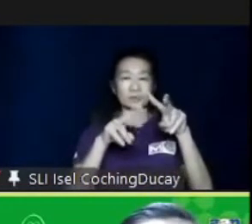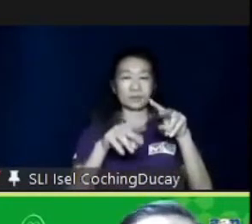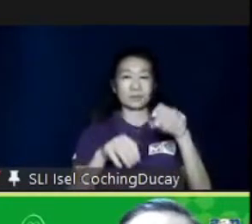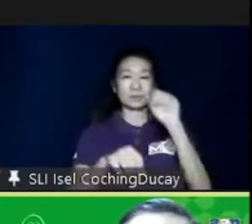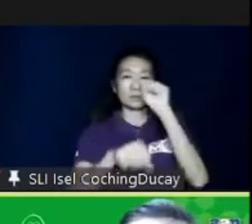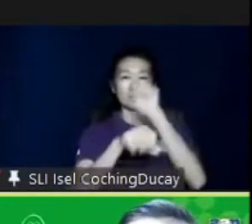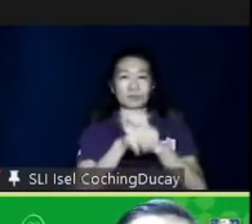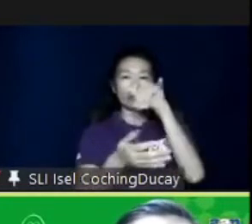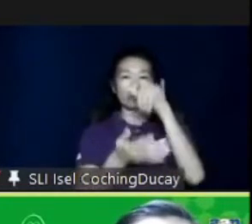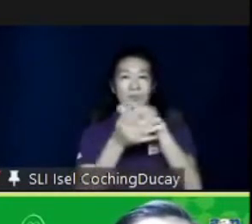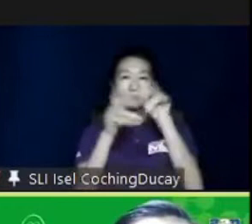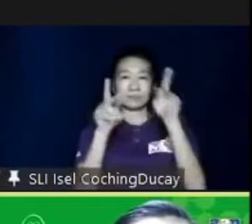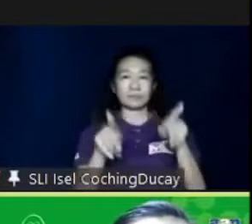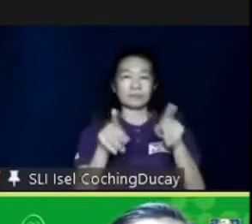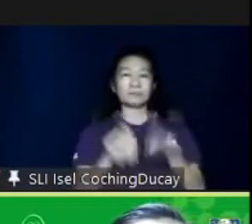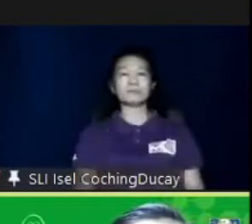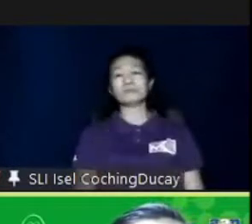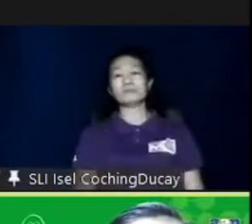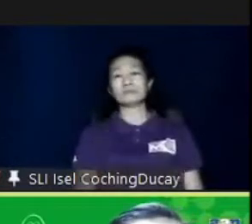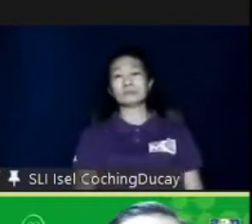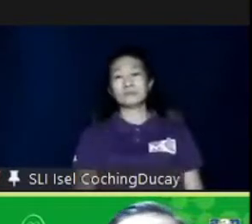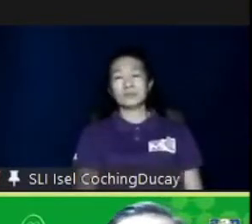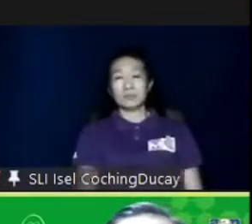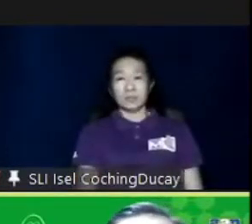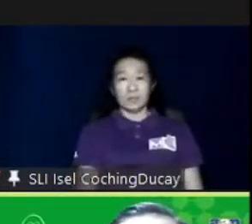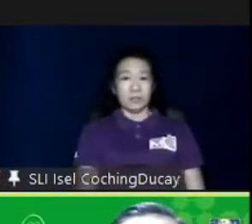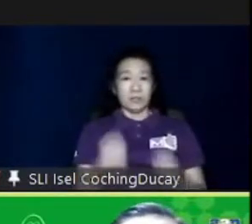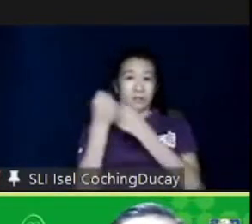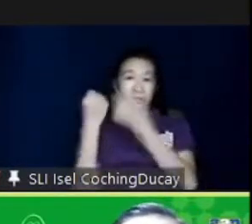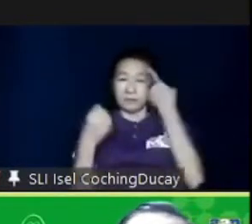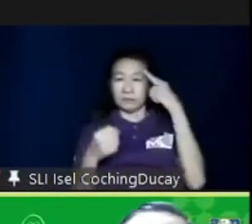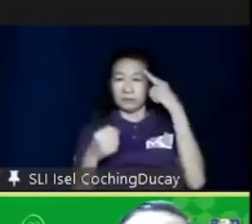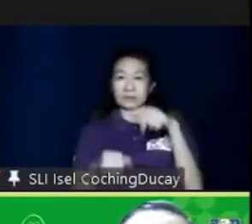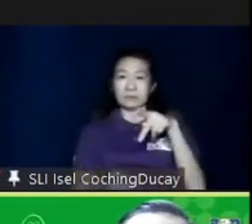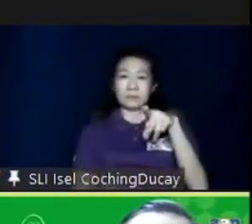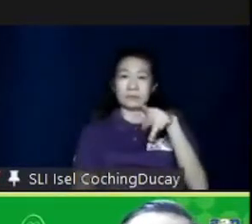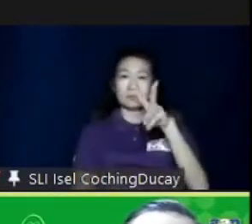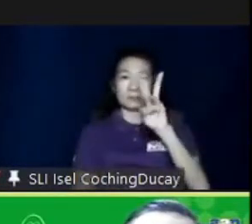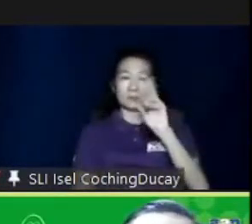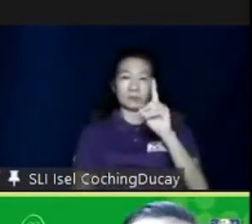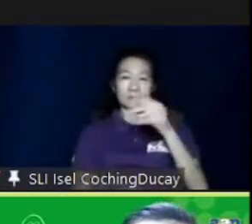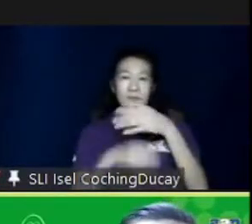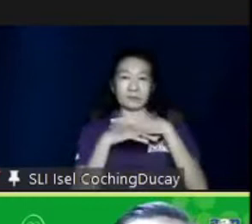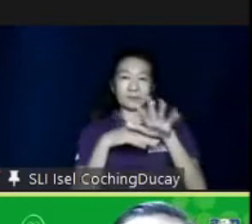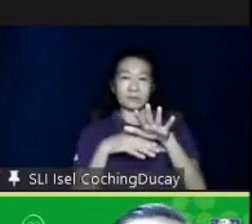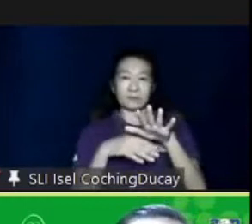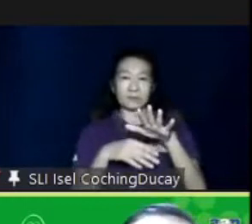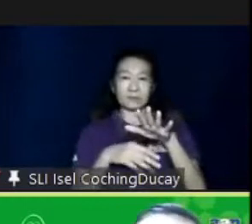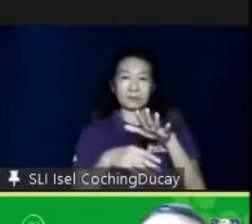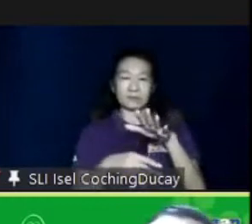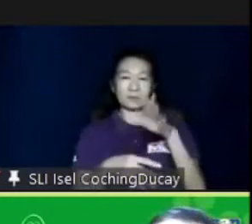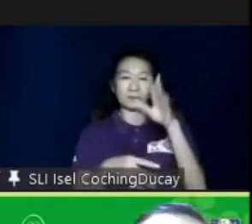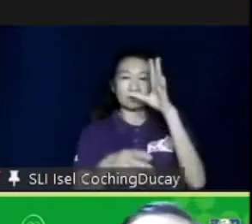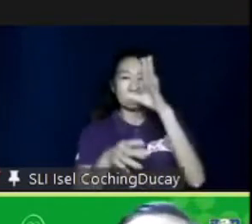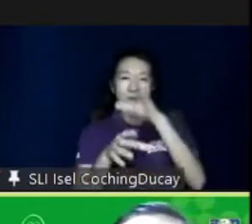individual moving forward. The support for the PWAs, even after they were hired, is very important